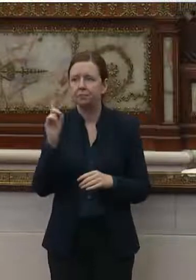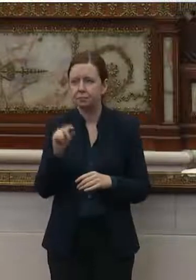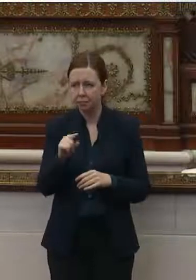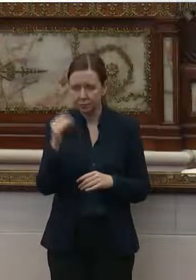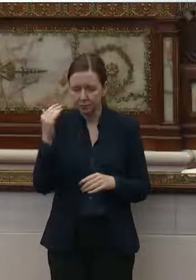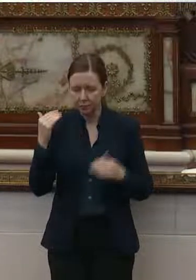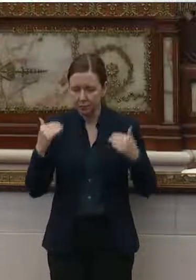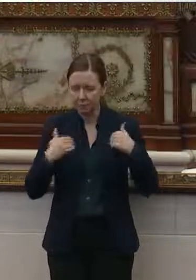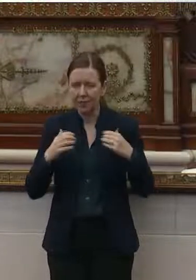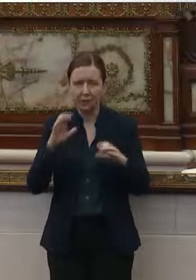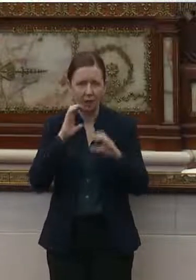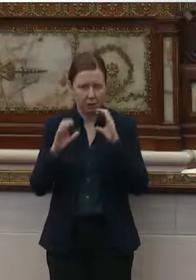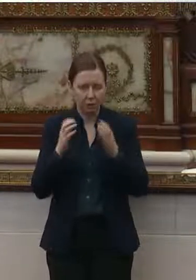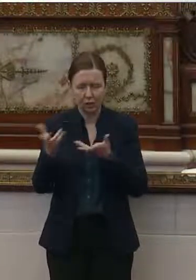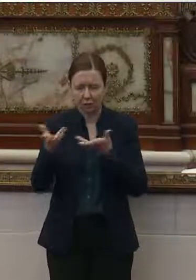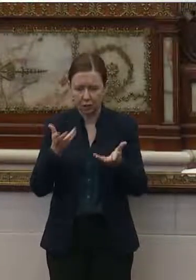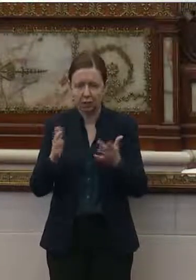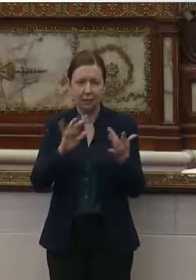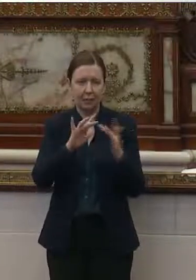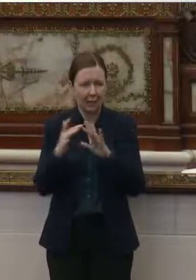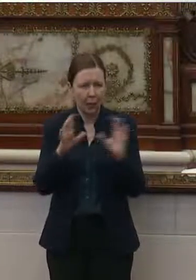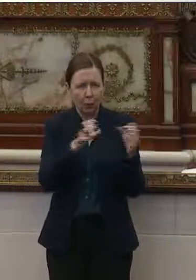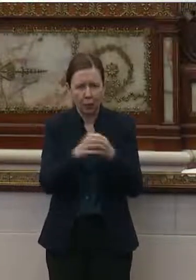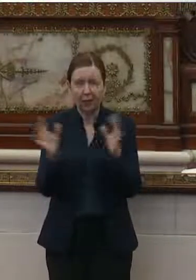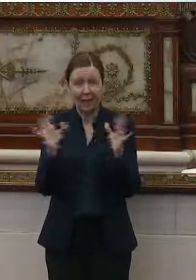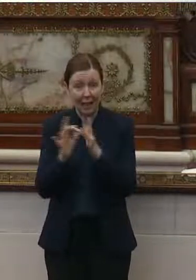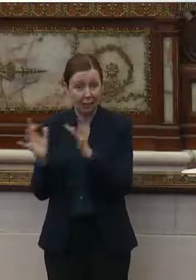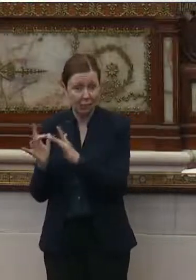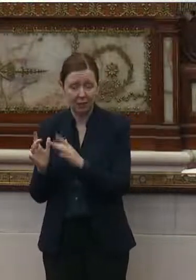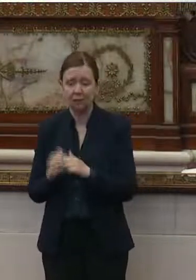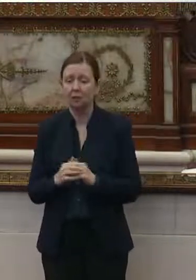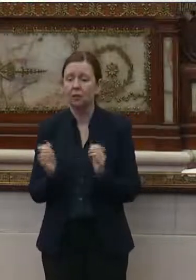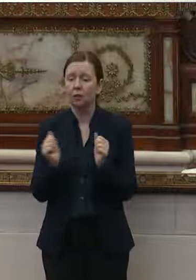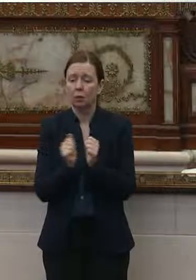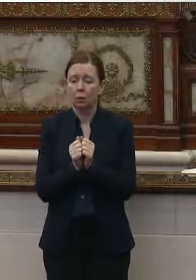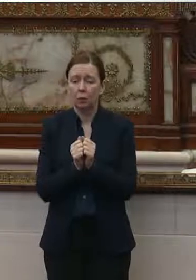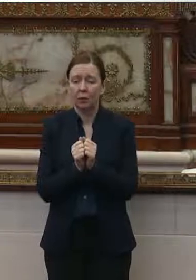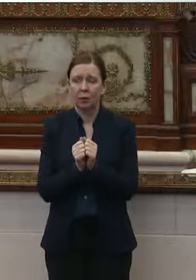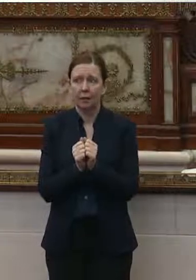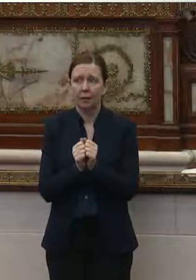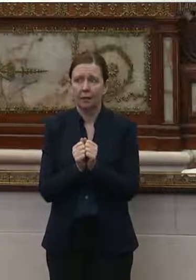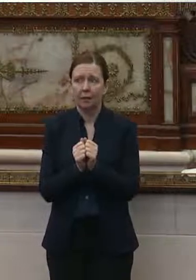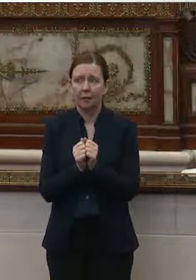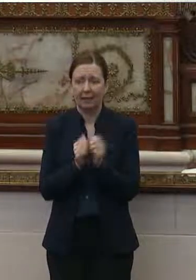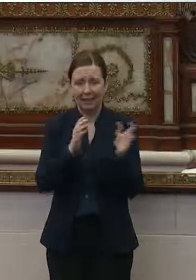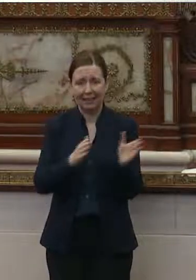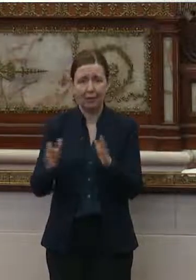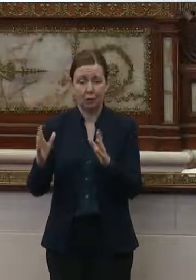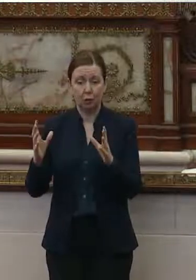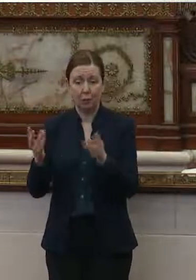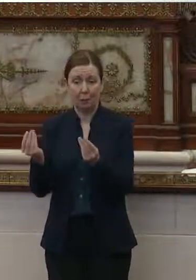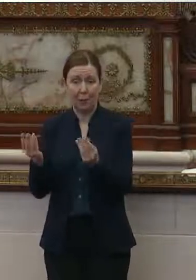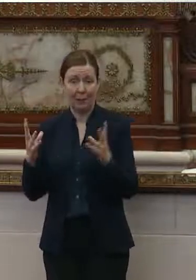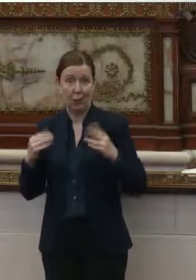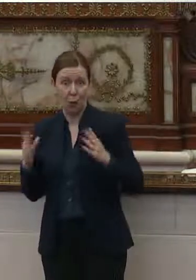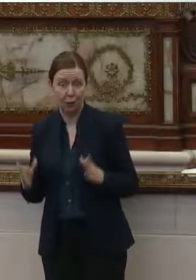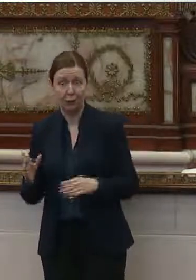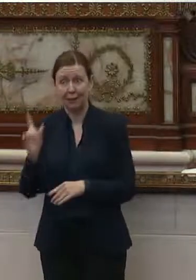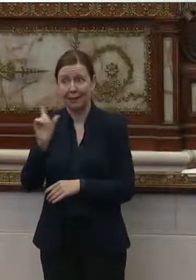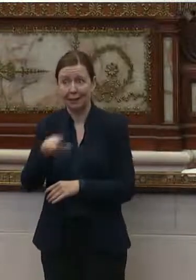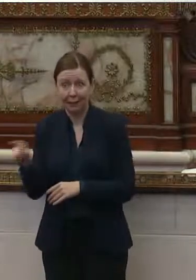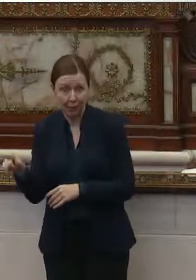have conversations, network connections with individual property owners, landlords